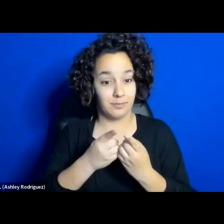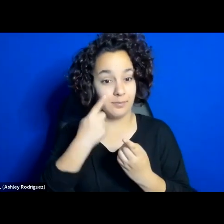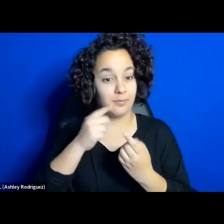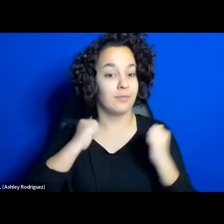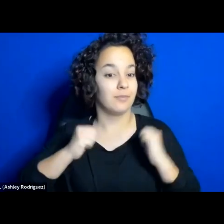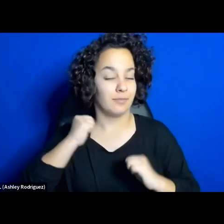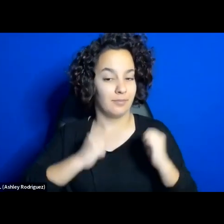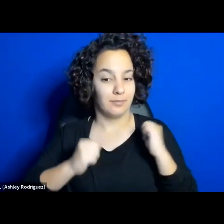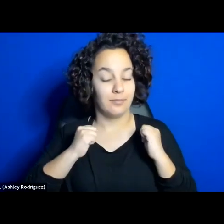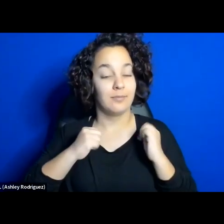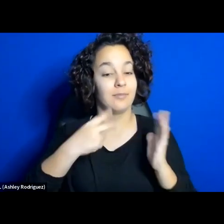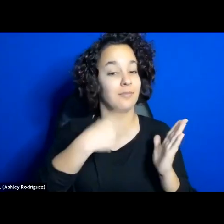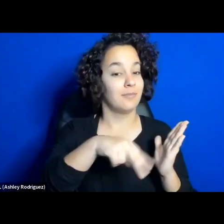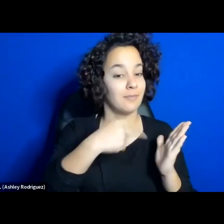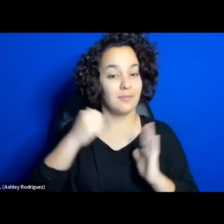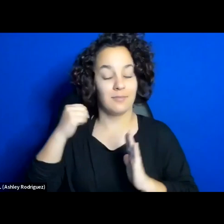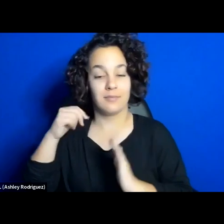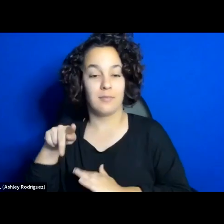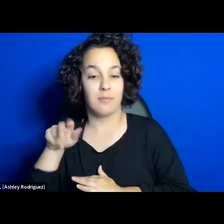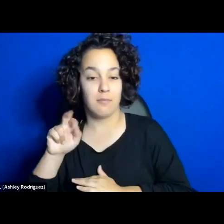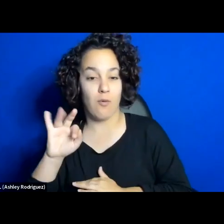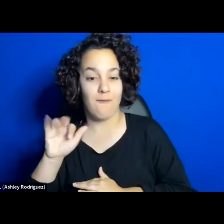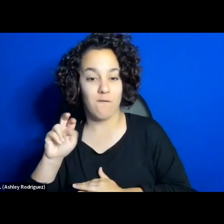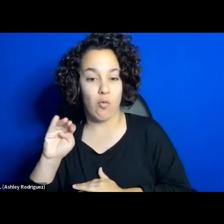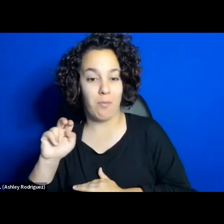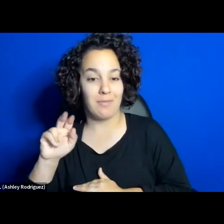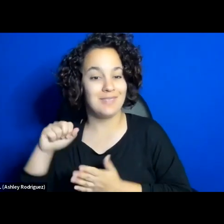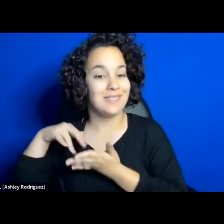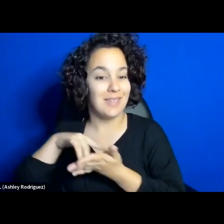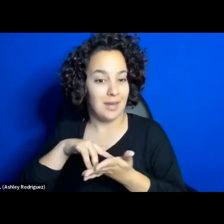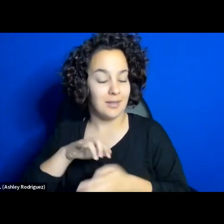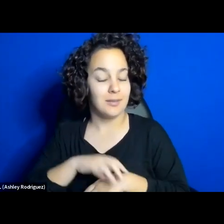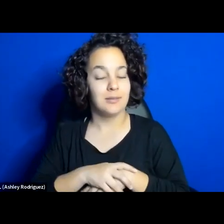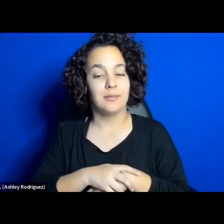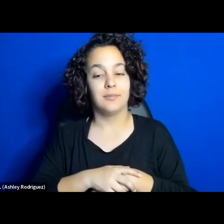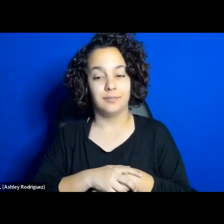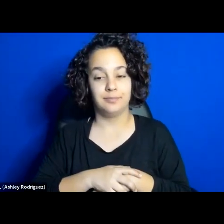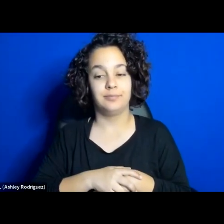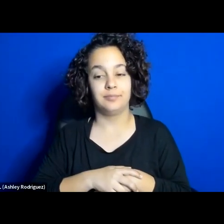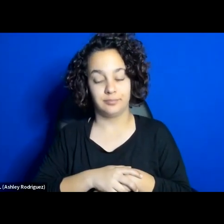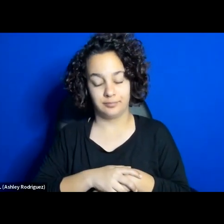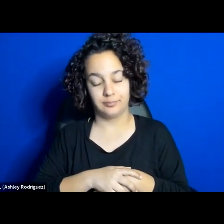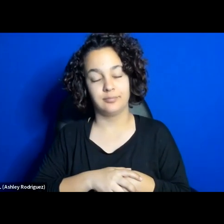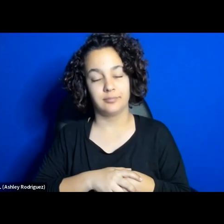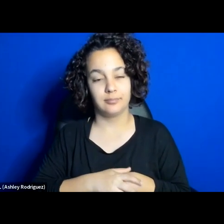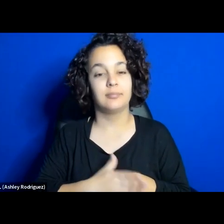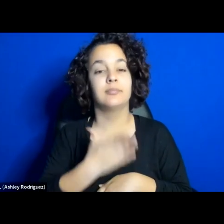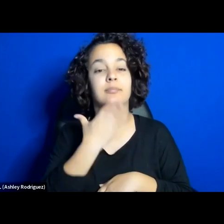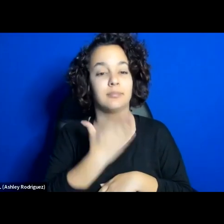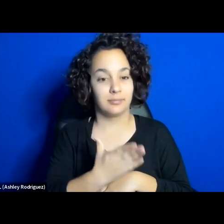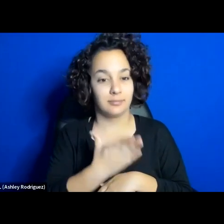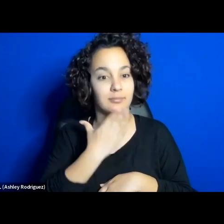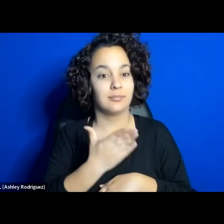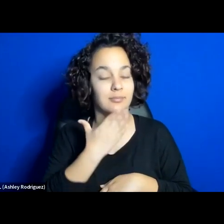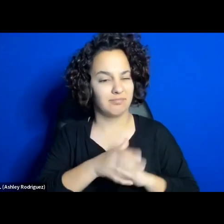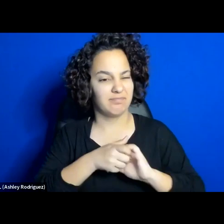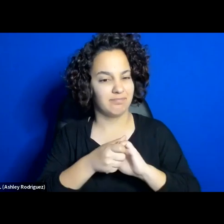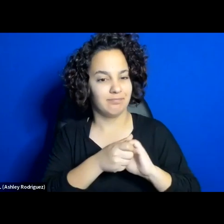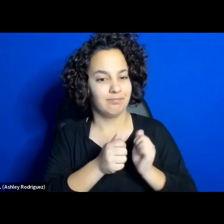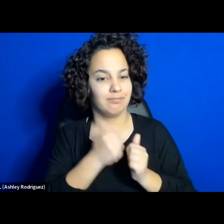Dance and Performance Studies for being such a partner with us as we